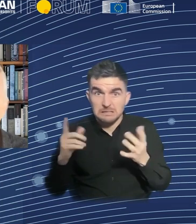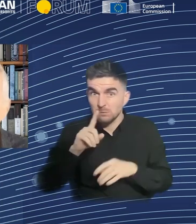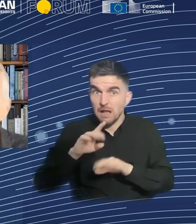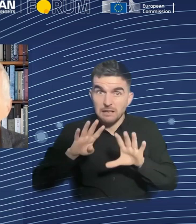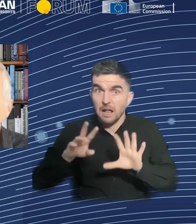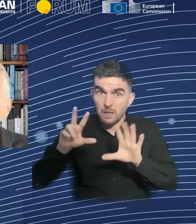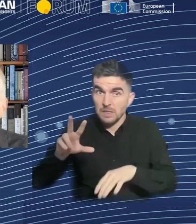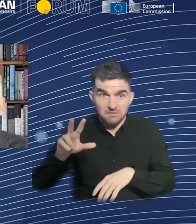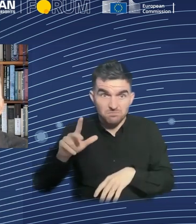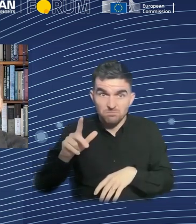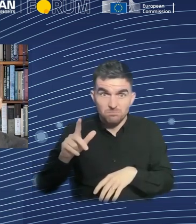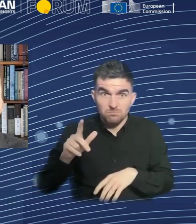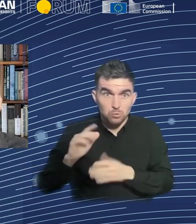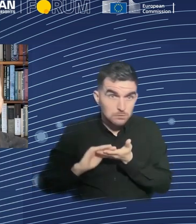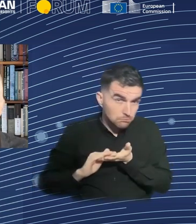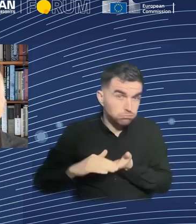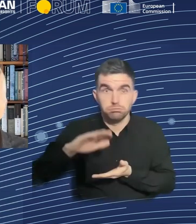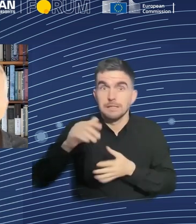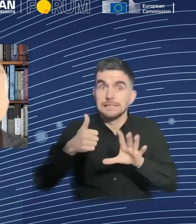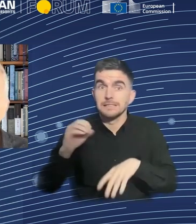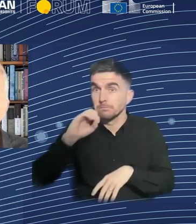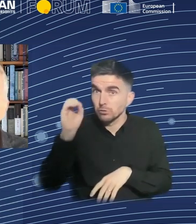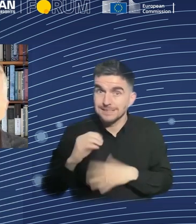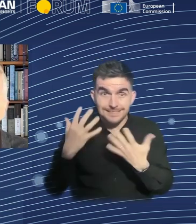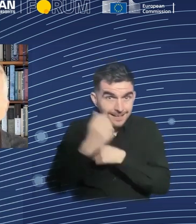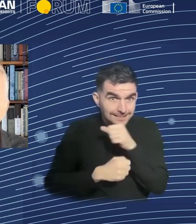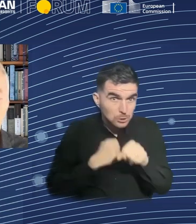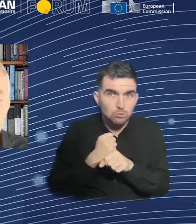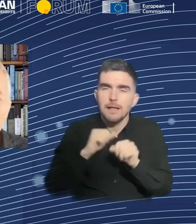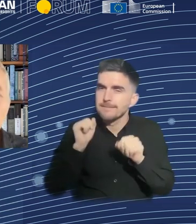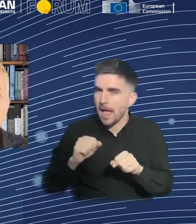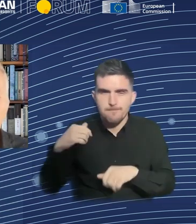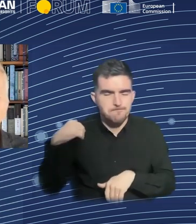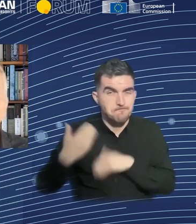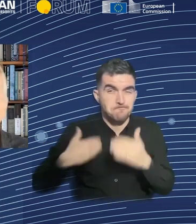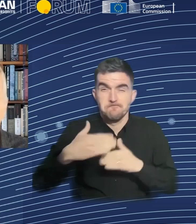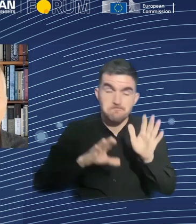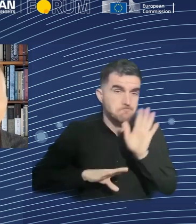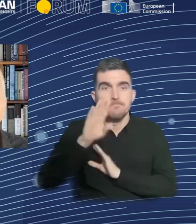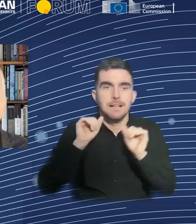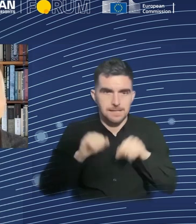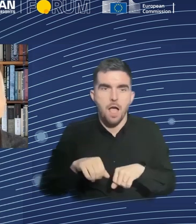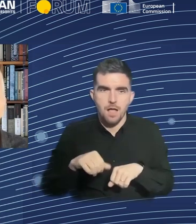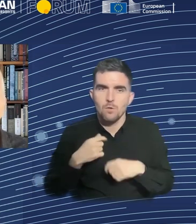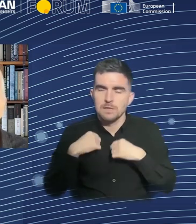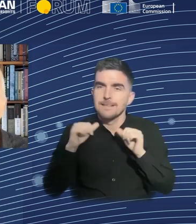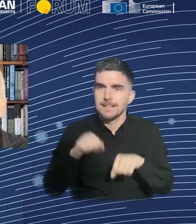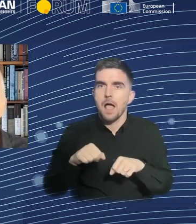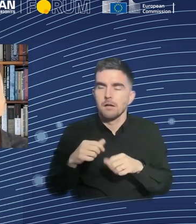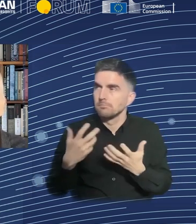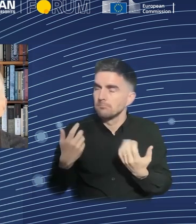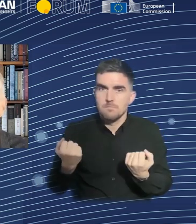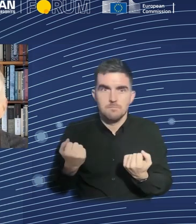climate change. As we free up this enormous power of AI, we can apply it to new problems.